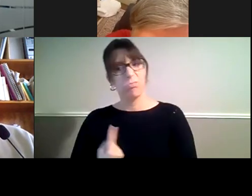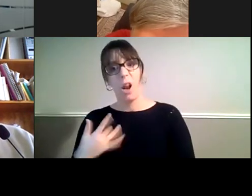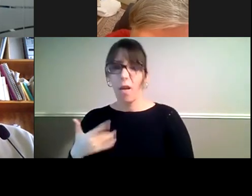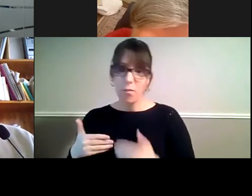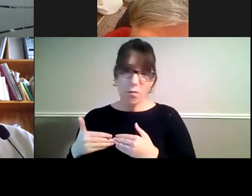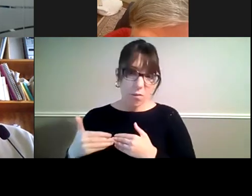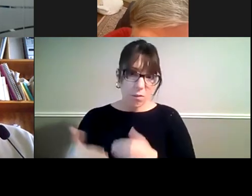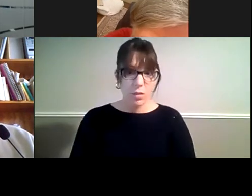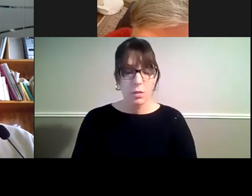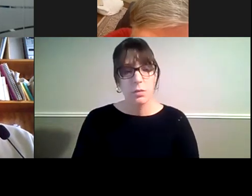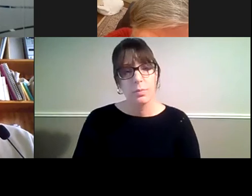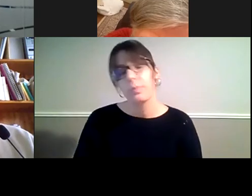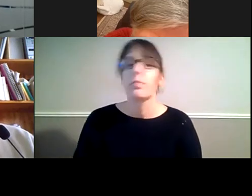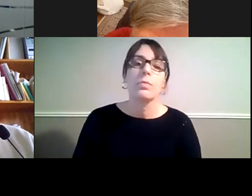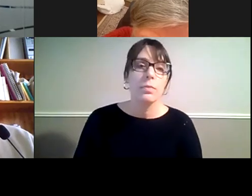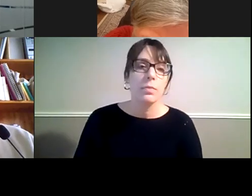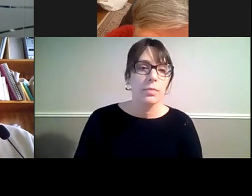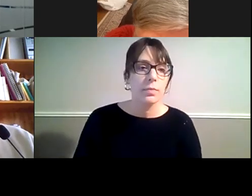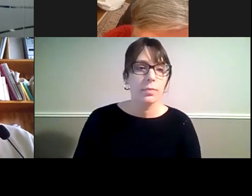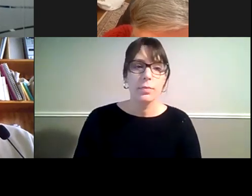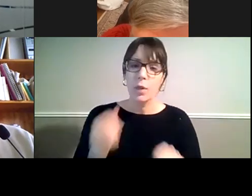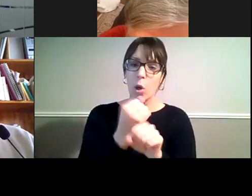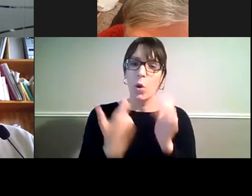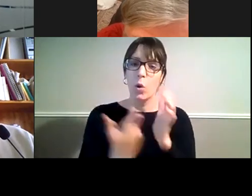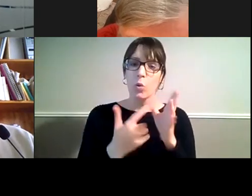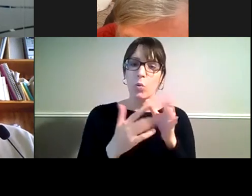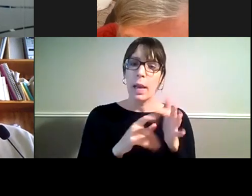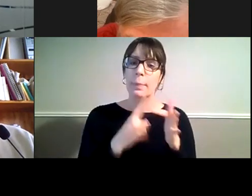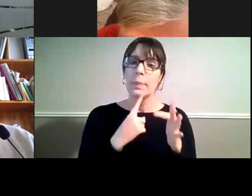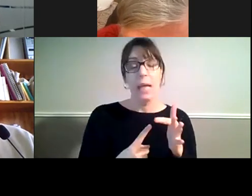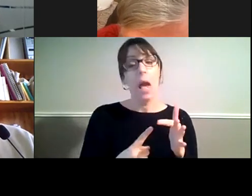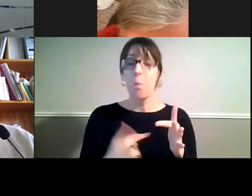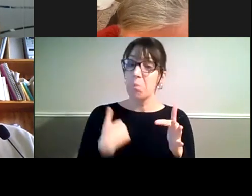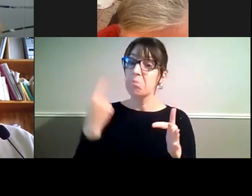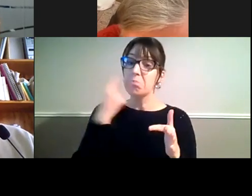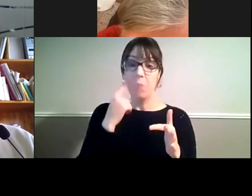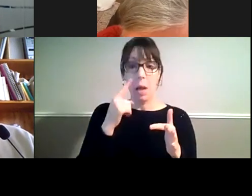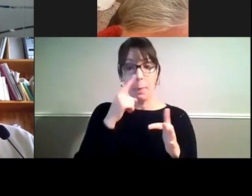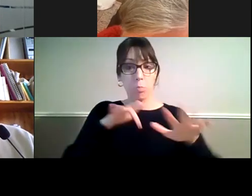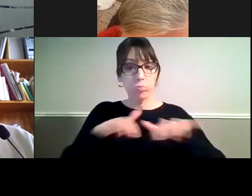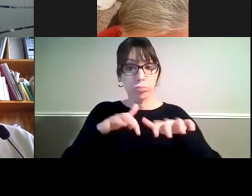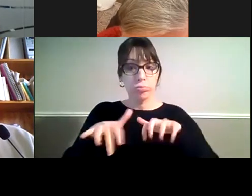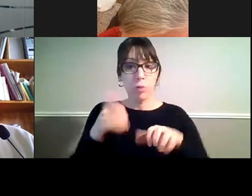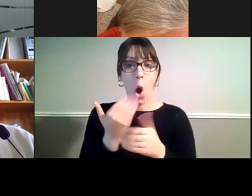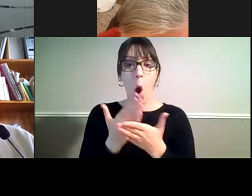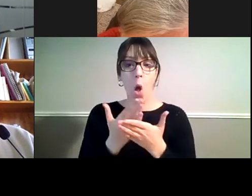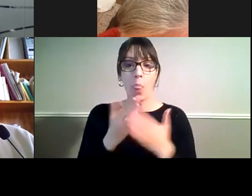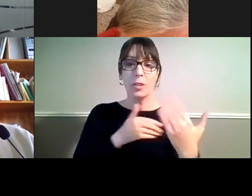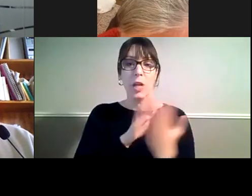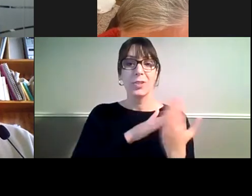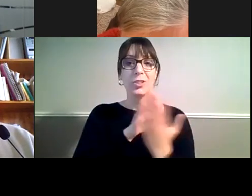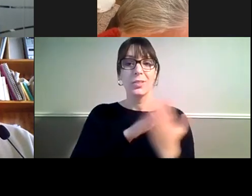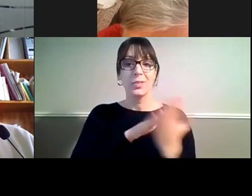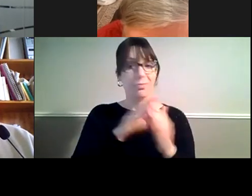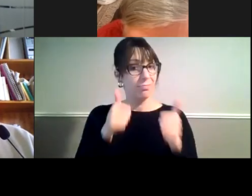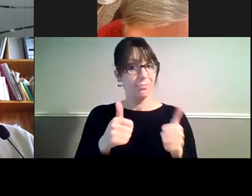Thanks, Valerie. Now, I am noticing a few messages in the chat and that's great. Feel free to put your questions in the chat and we